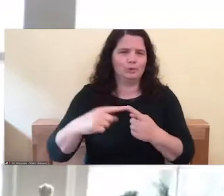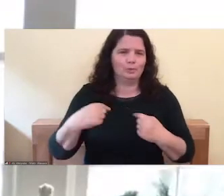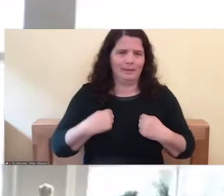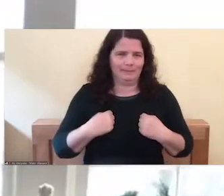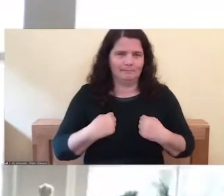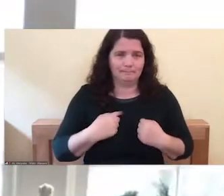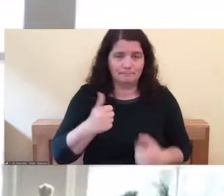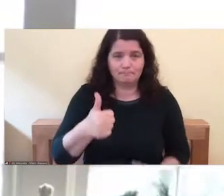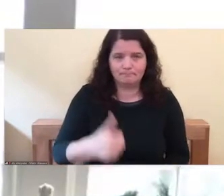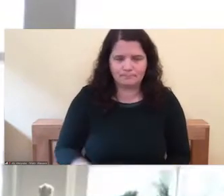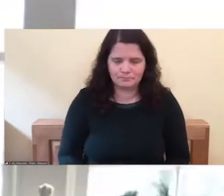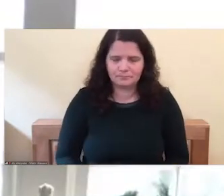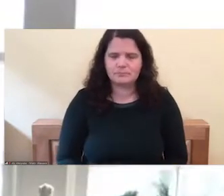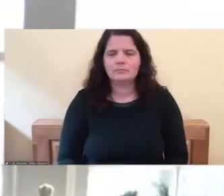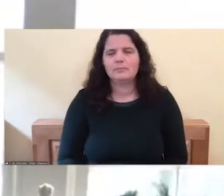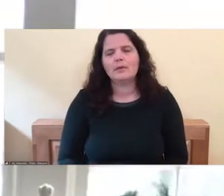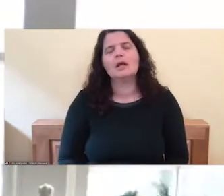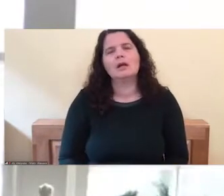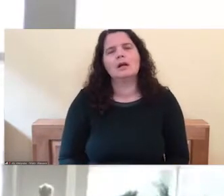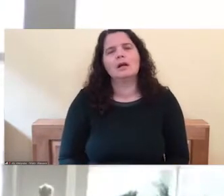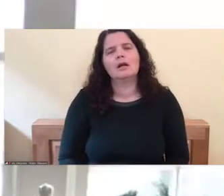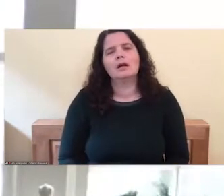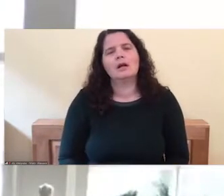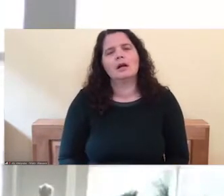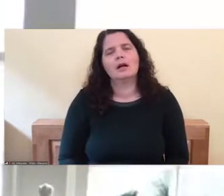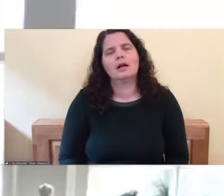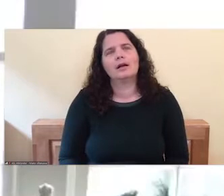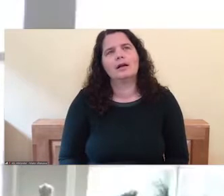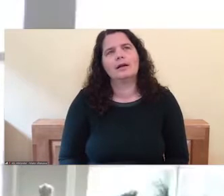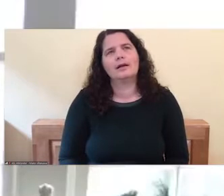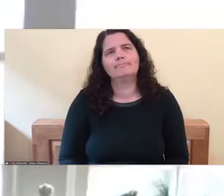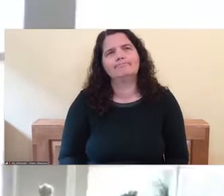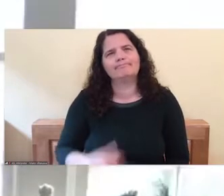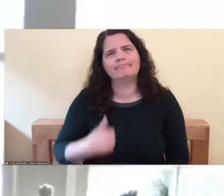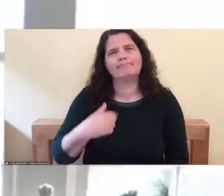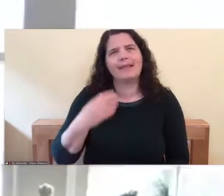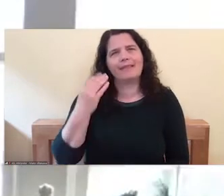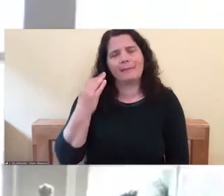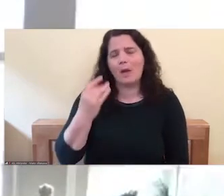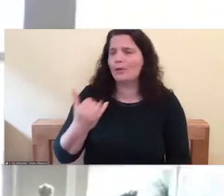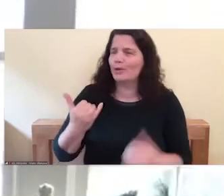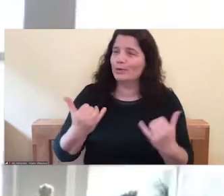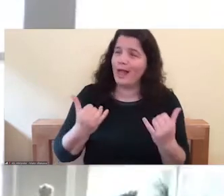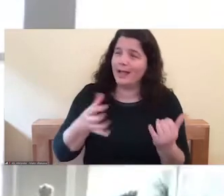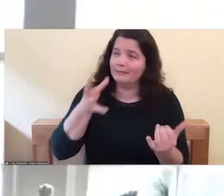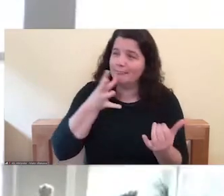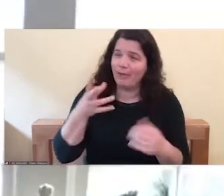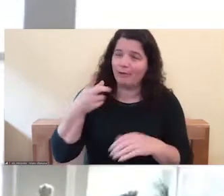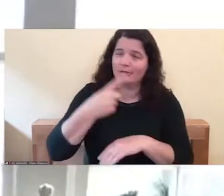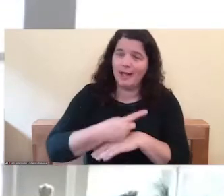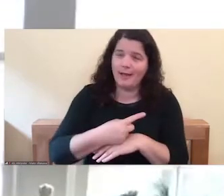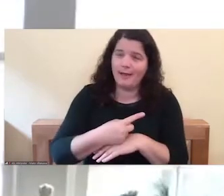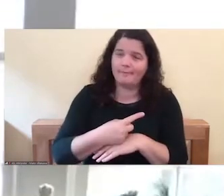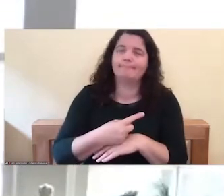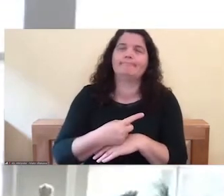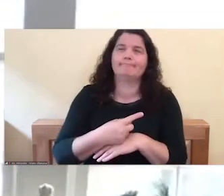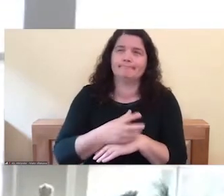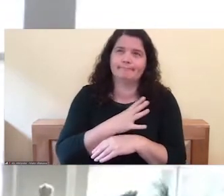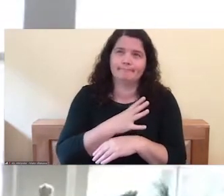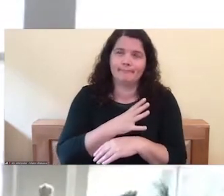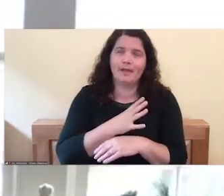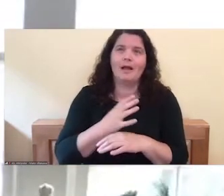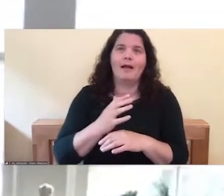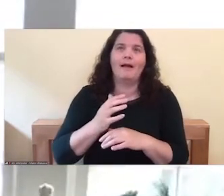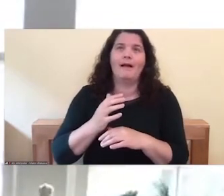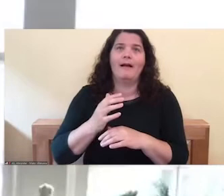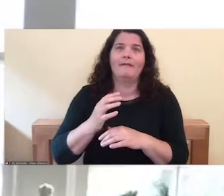so, you know, I was thinking about, you know, today is mother's day and, you know, how is fierce compassion, you